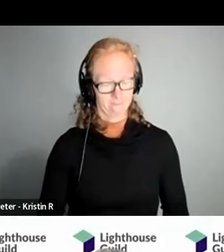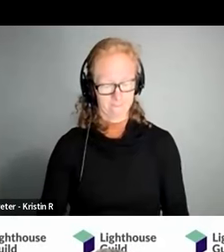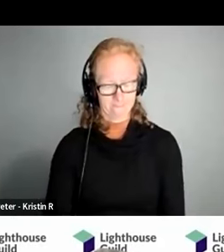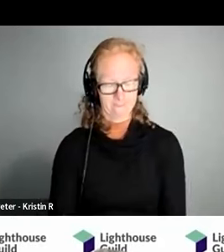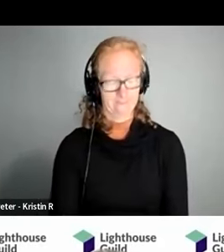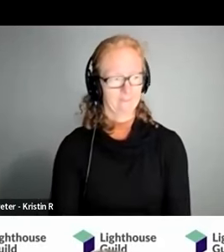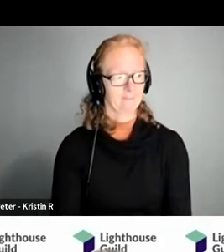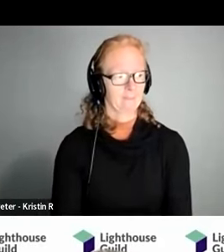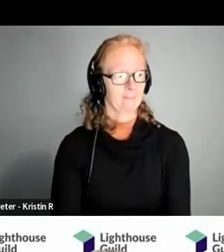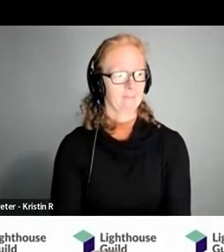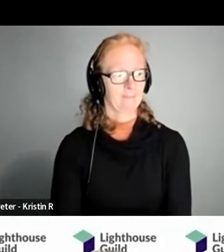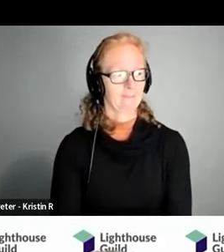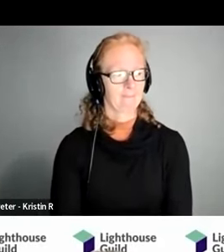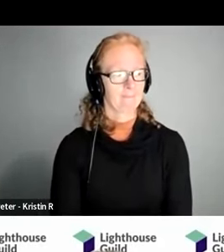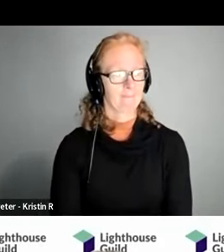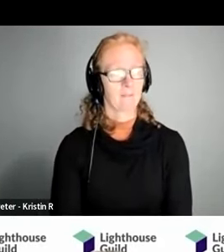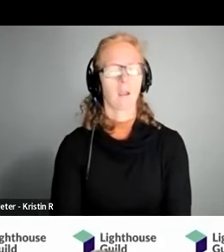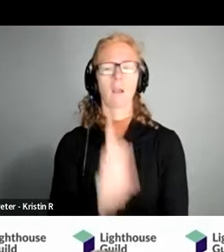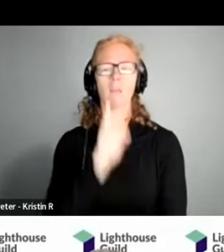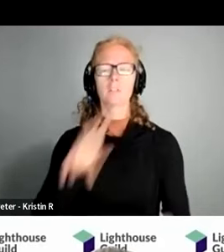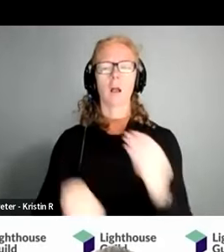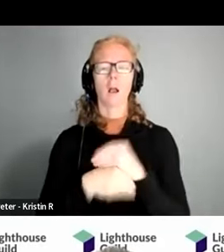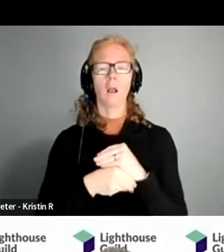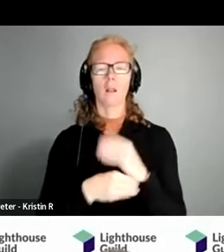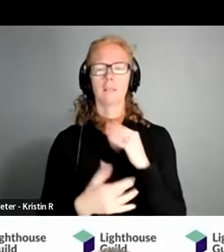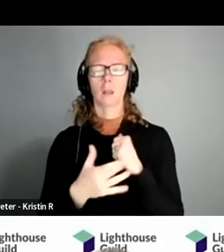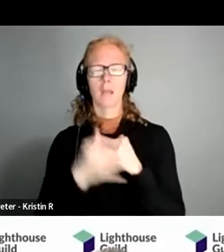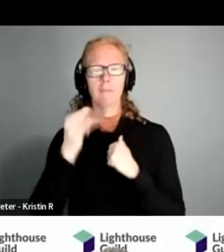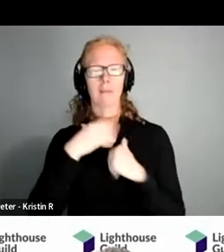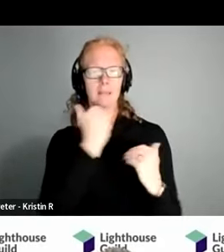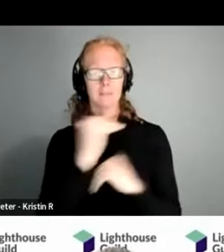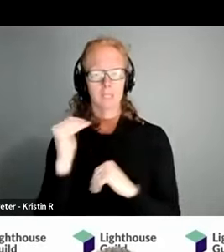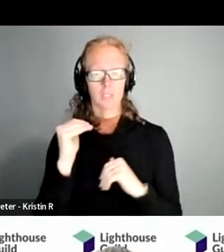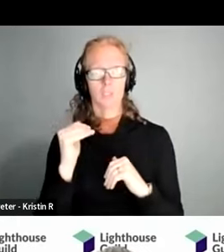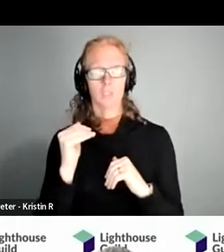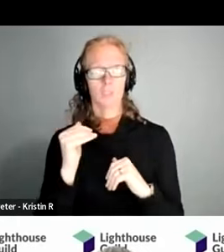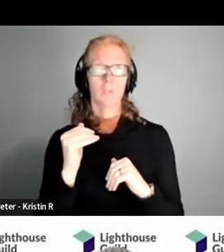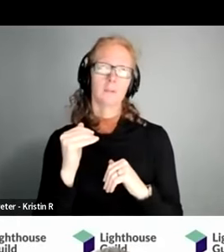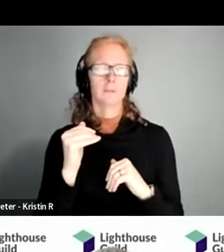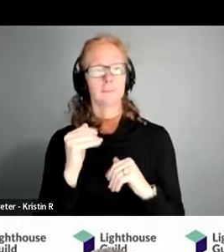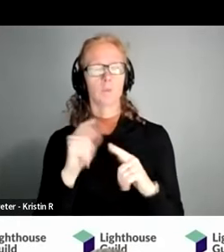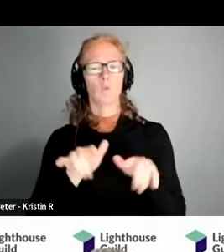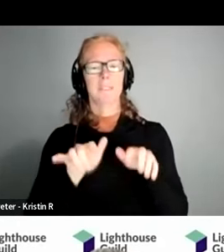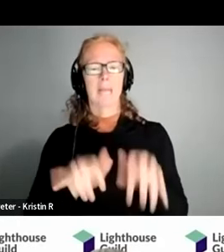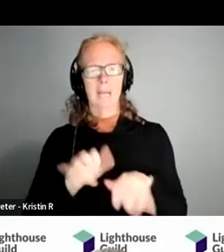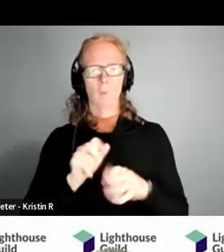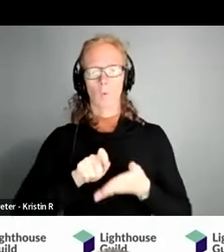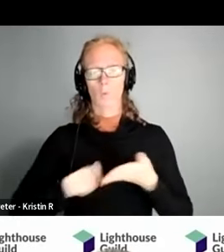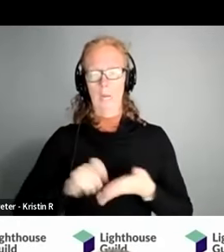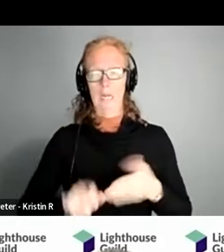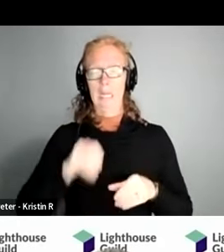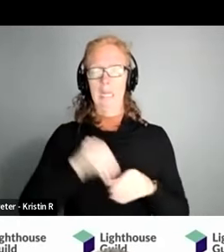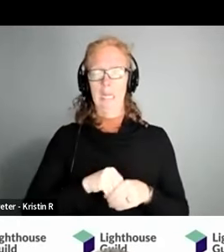apps or technologies that might be helpful if you've got limitations and being able to type or write into a